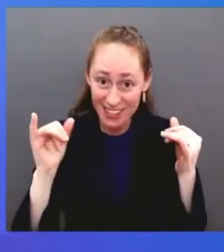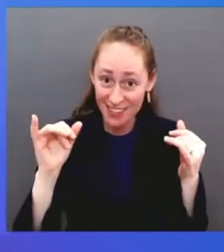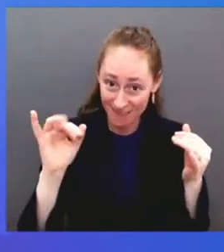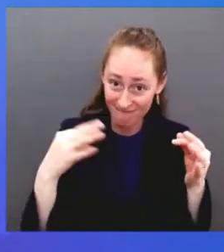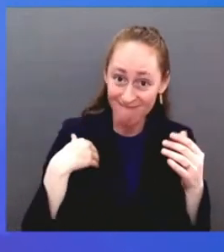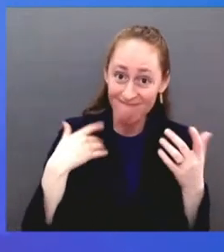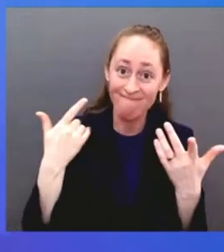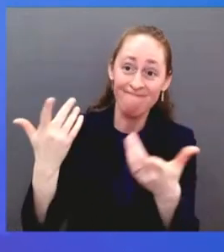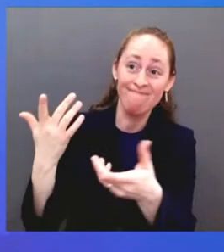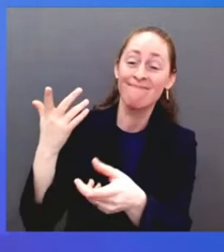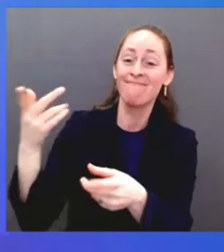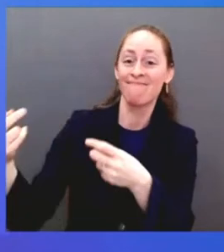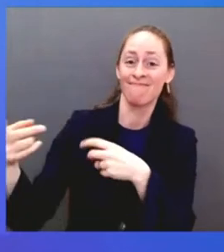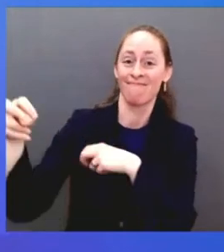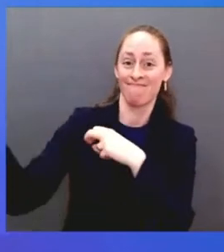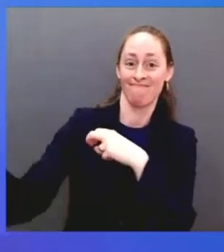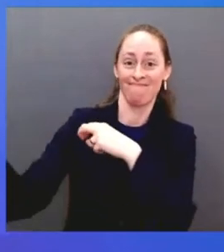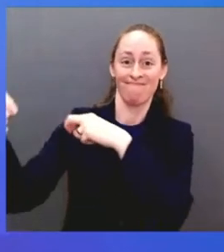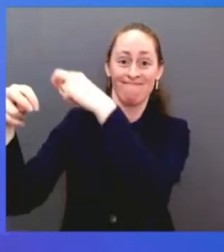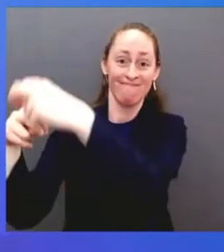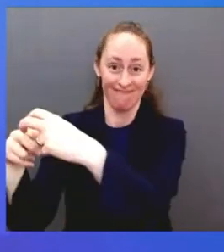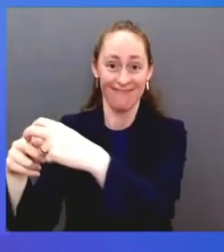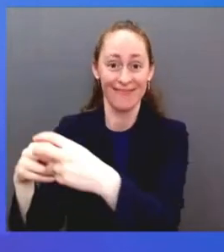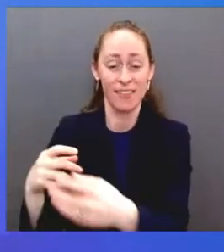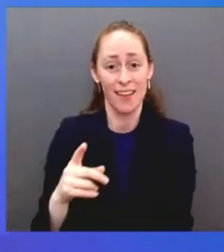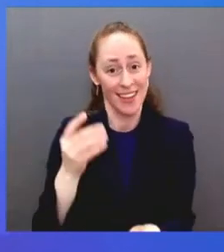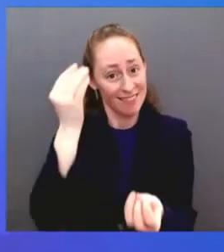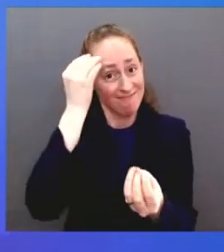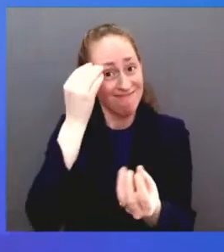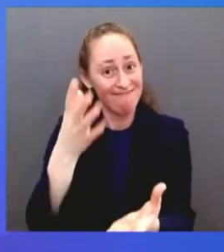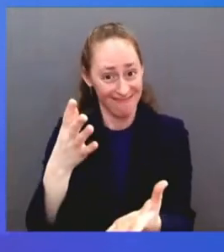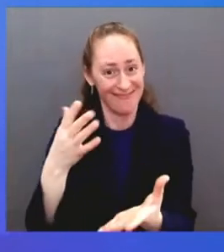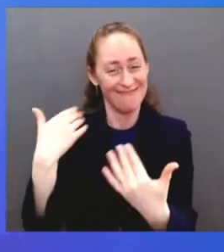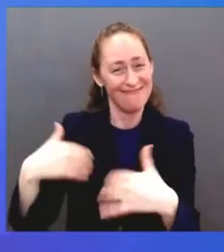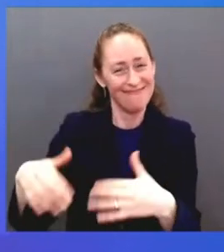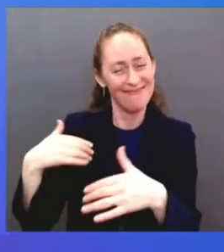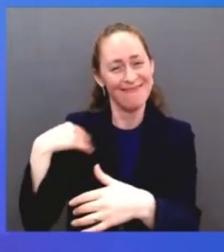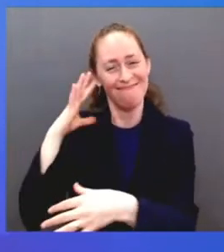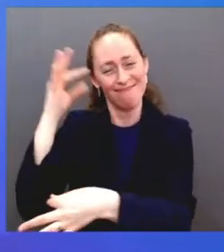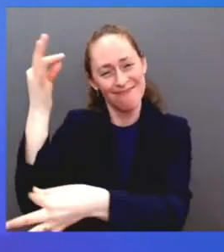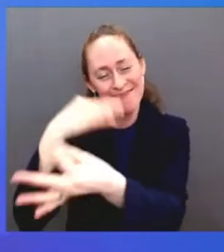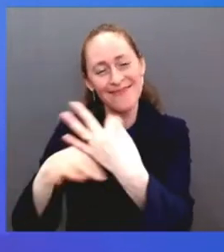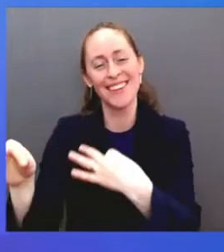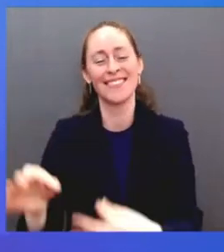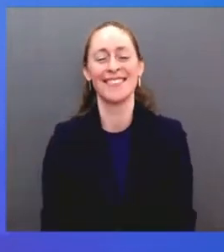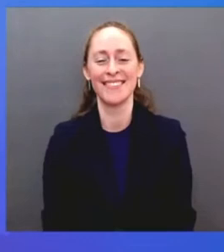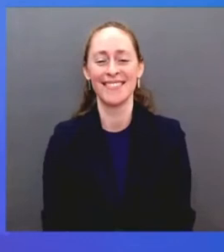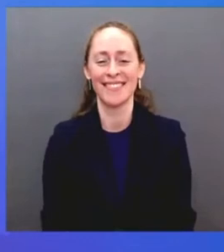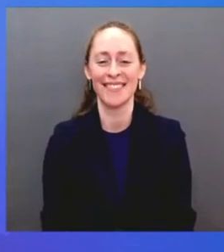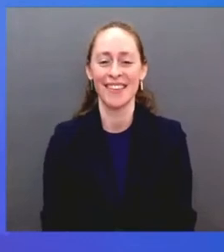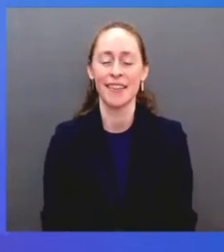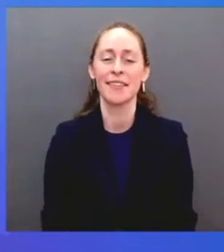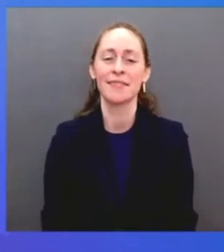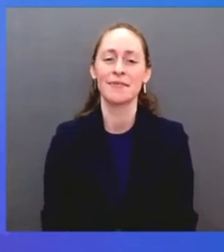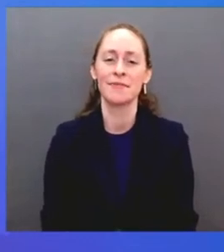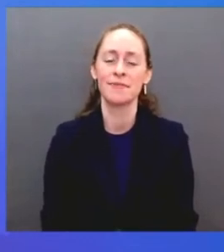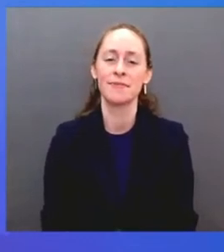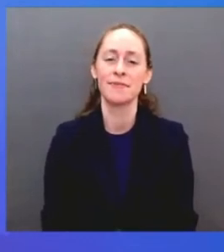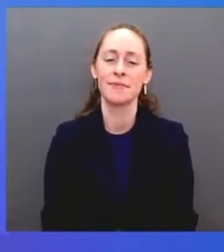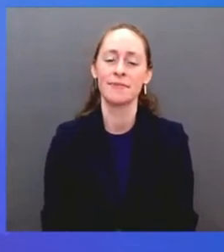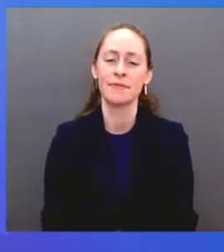To my dear family, those who are here with me now and those who are watching from home, I am forever